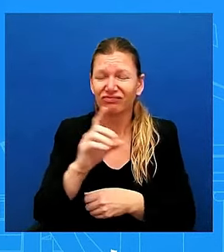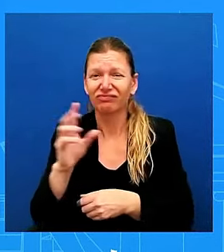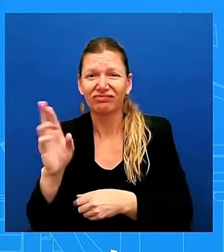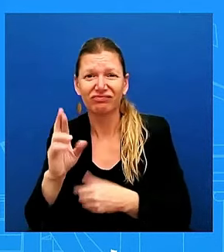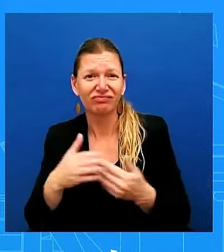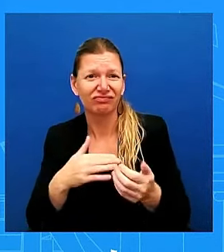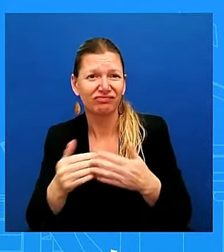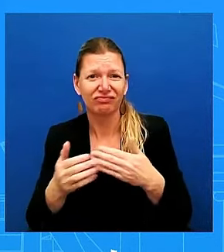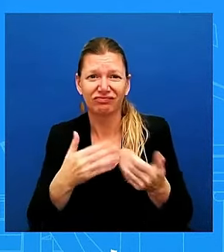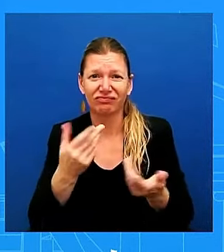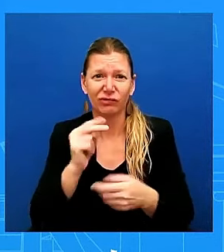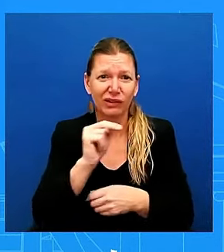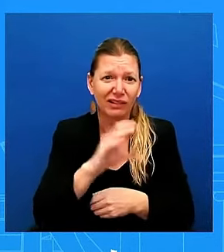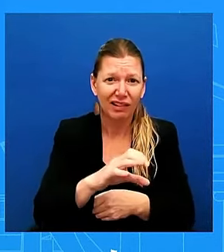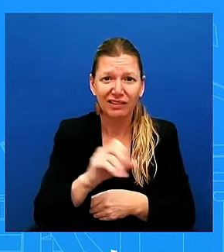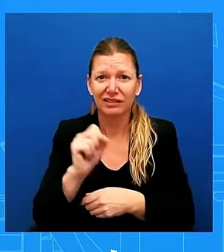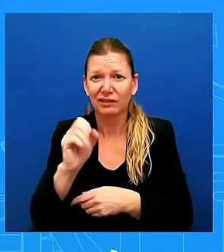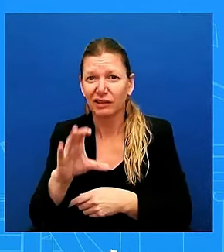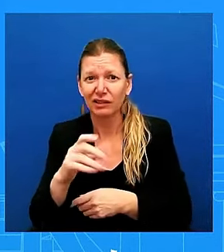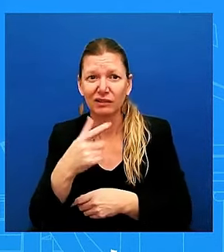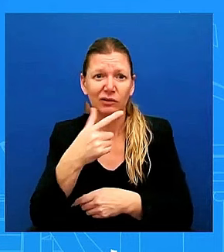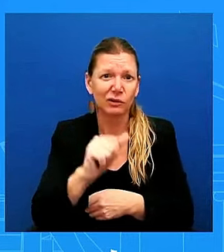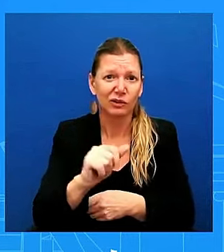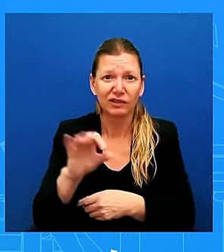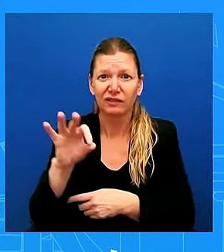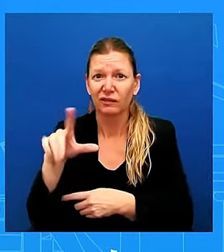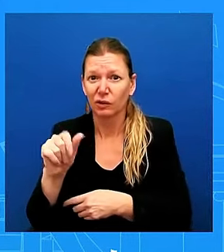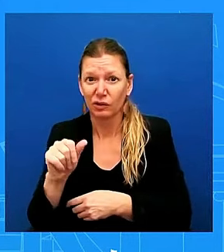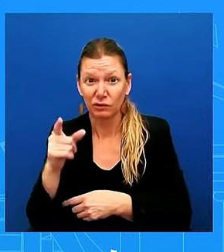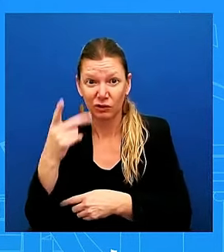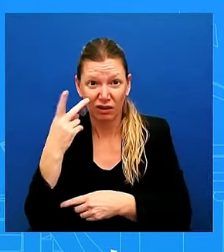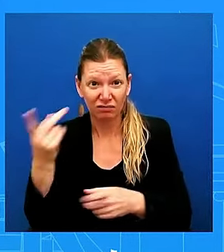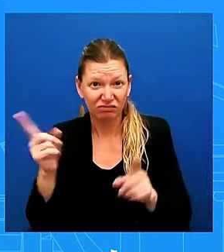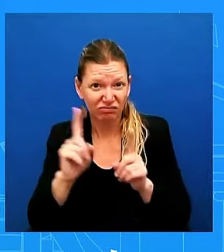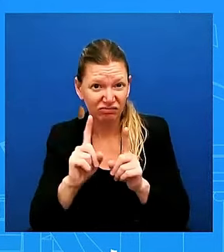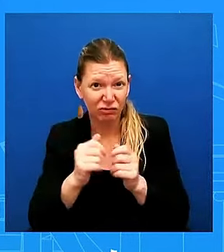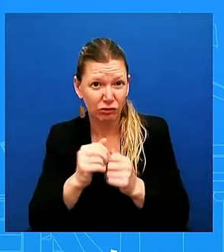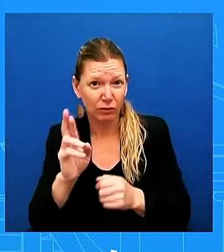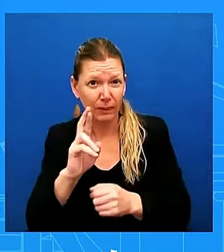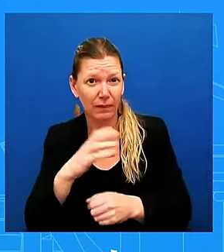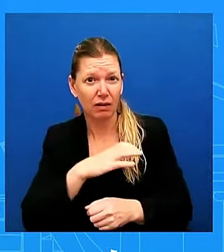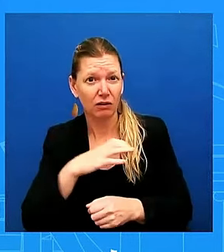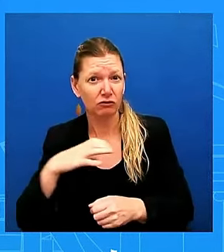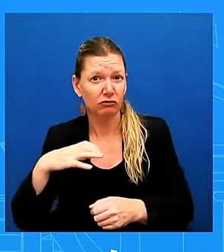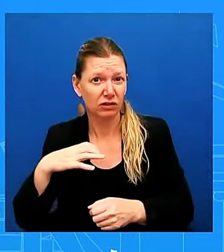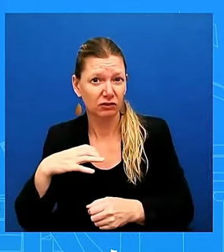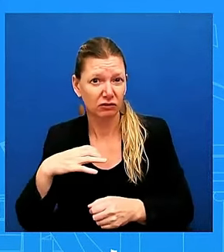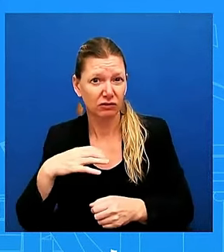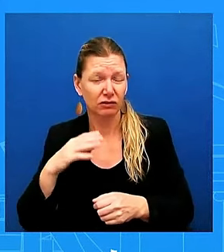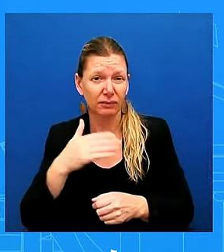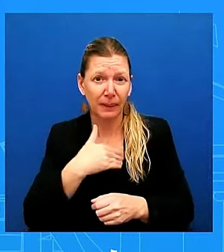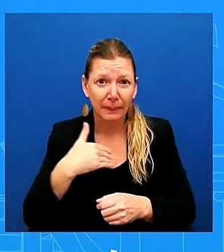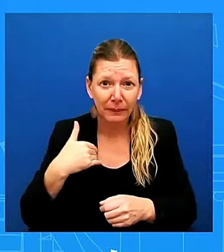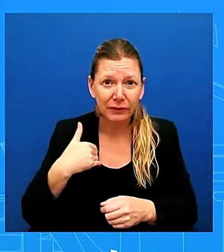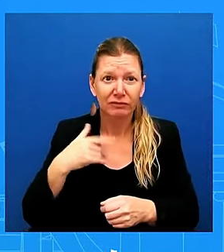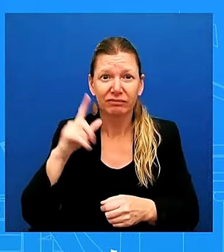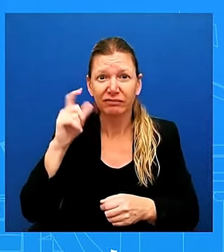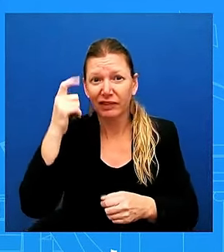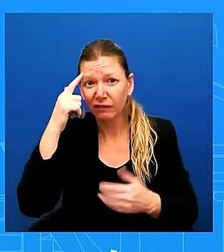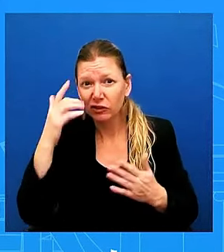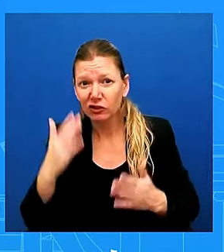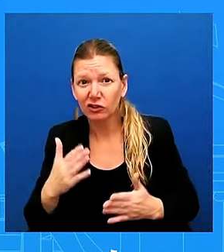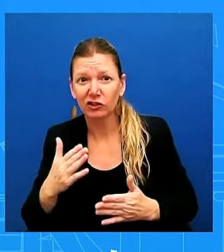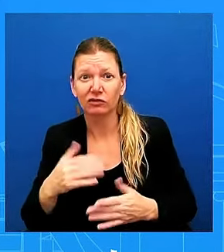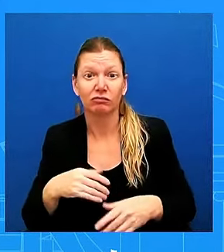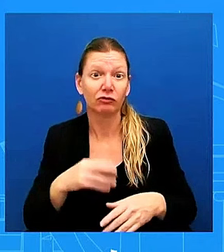he saw him with Republican, uh, congressional members and governors and Republican and Democratic, uh, congressional members and also, uh,